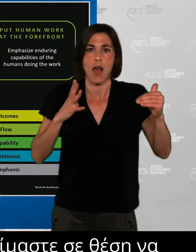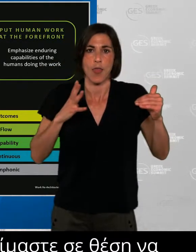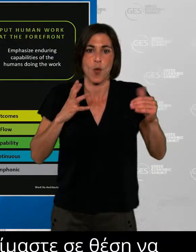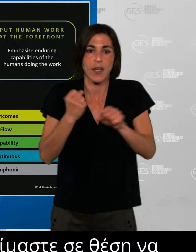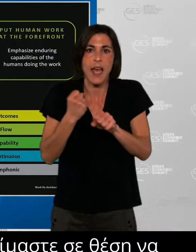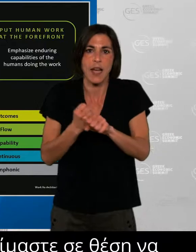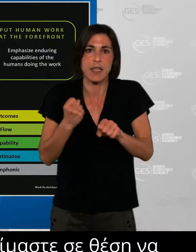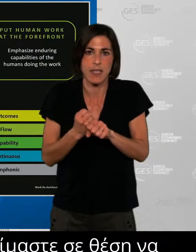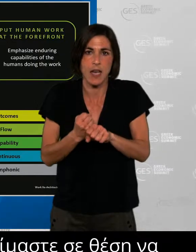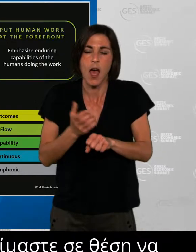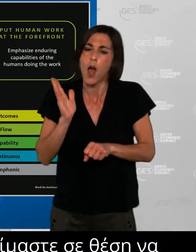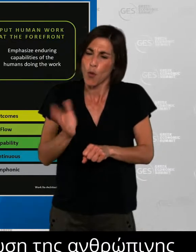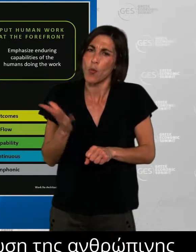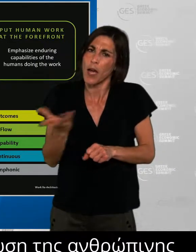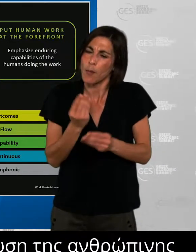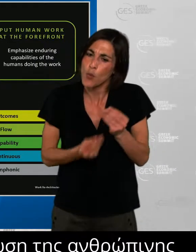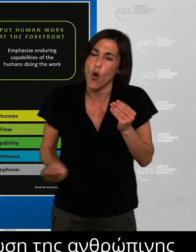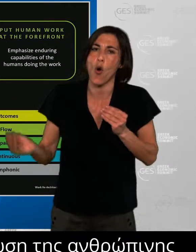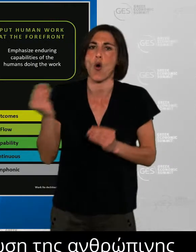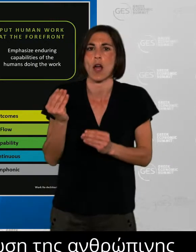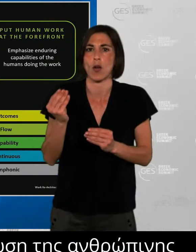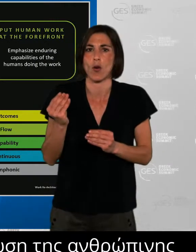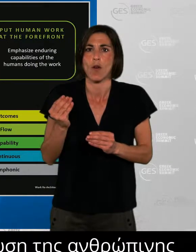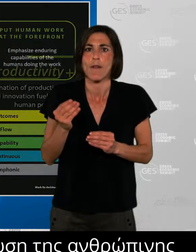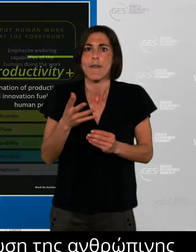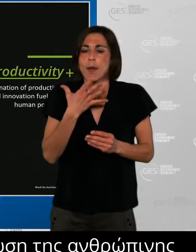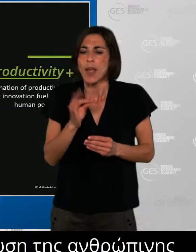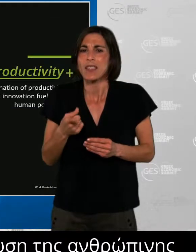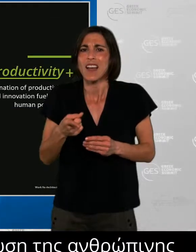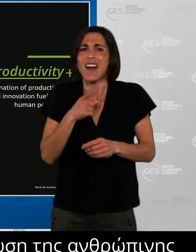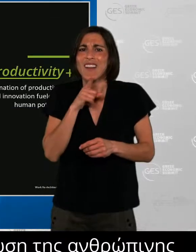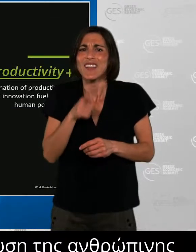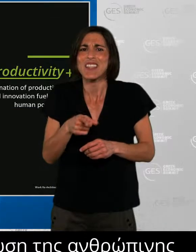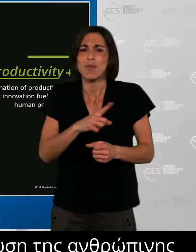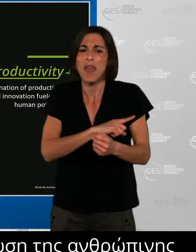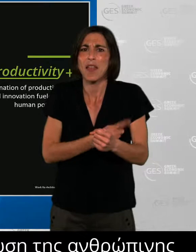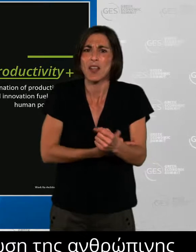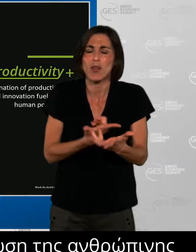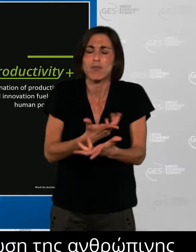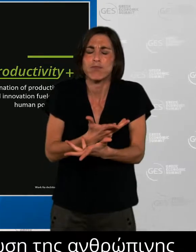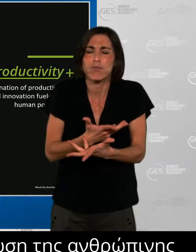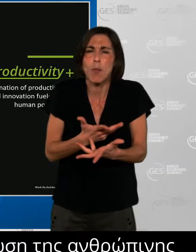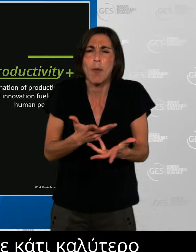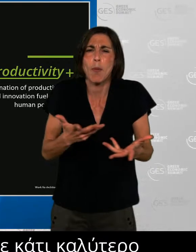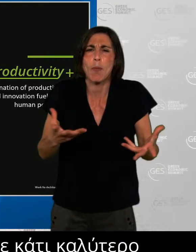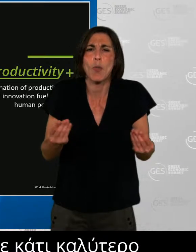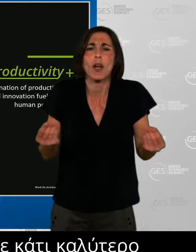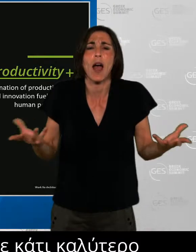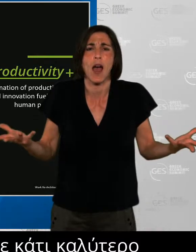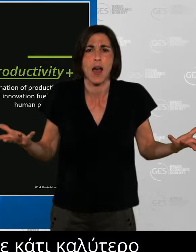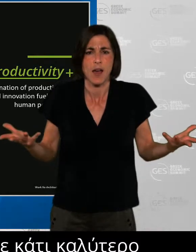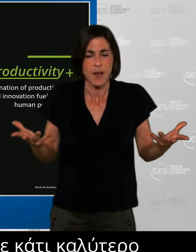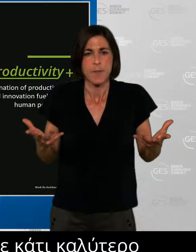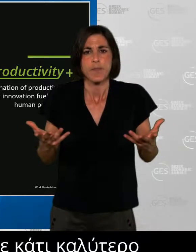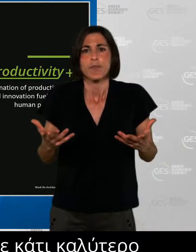And I think it's a world of possibility in our ability to, in effect, humanize work and move to